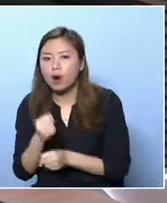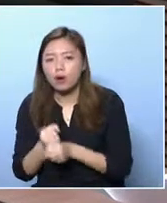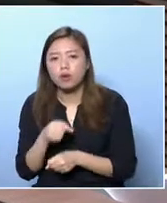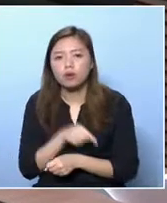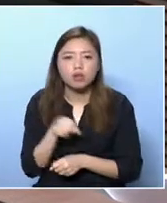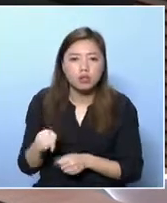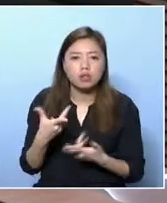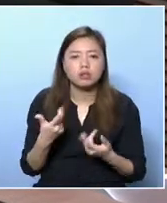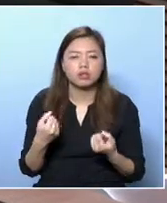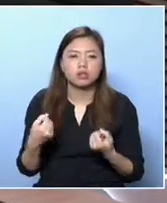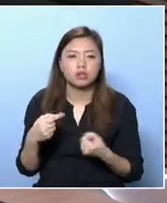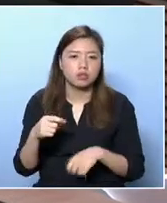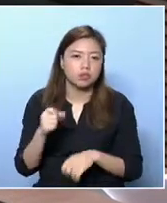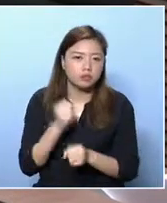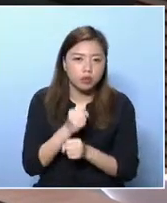very early.